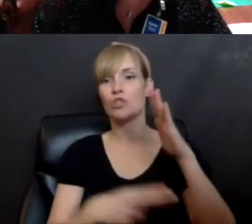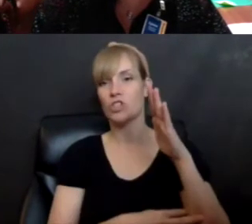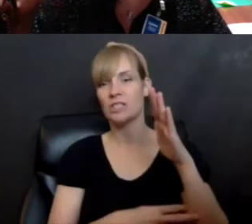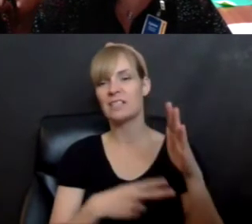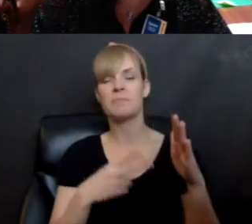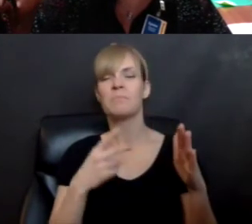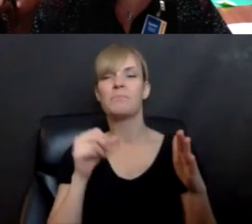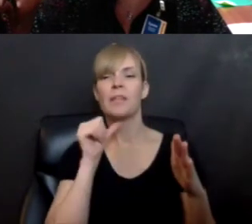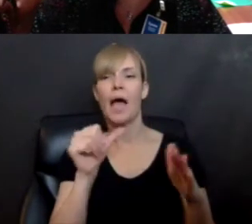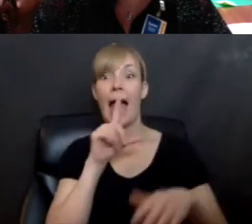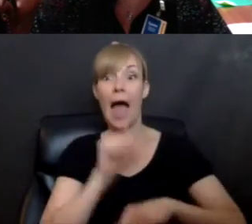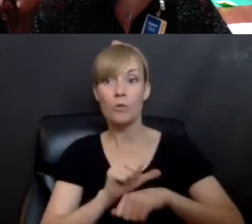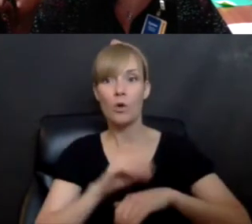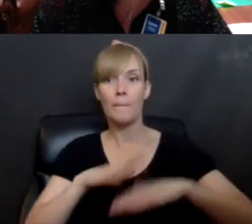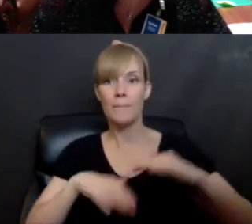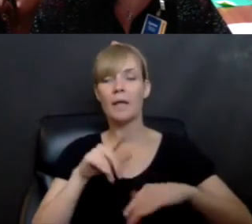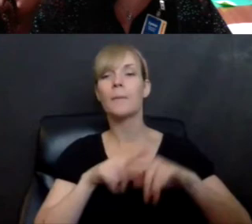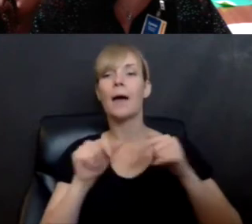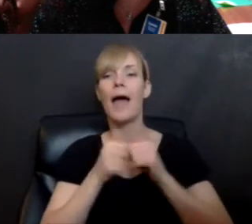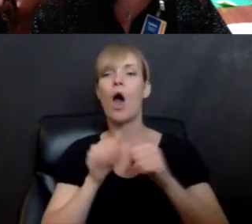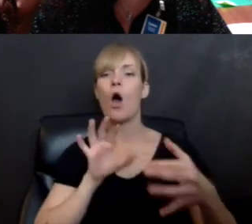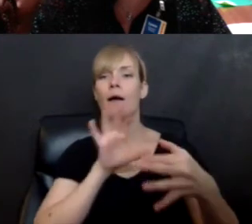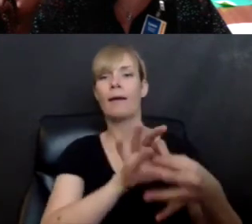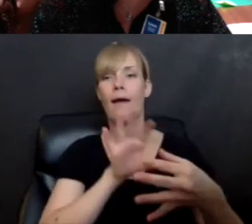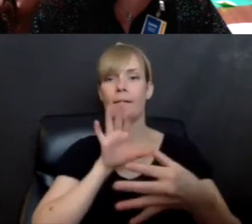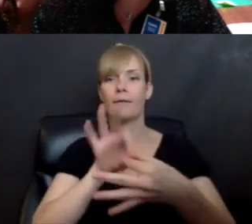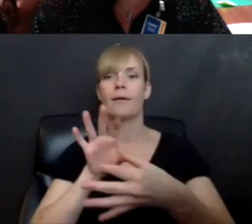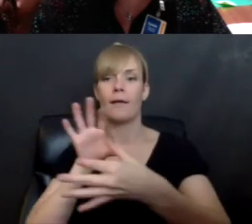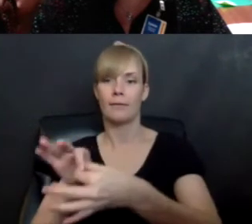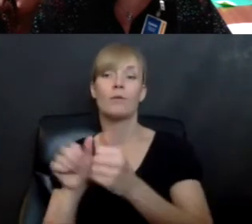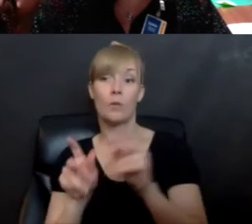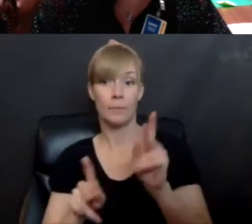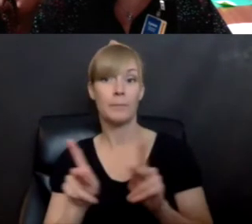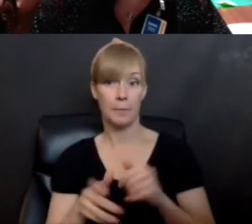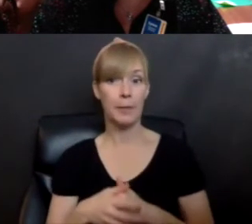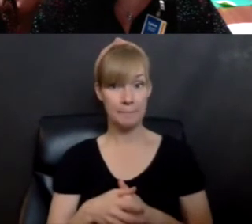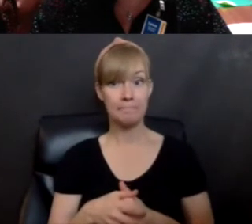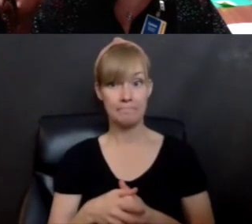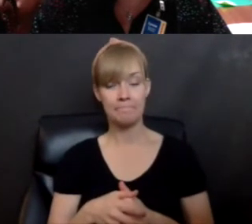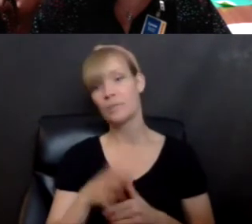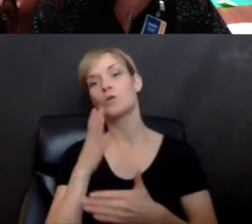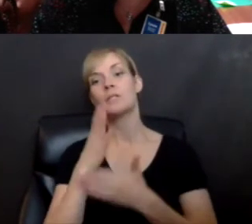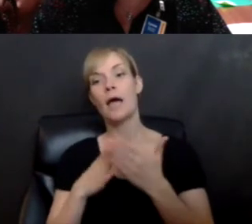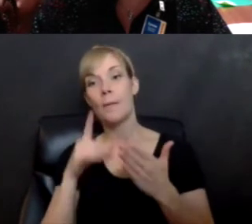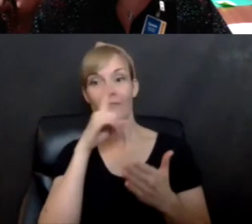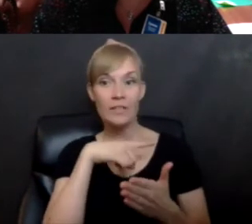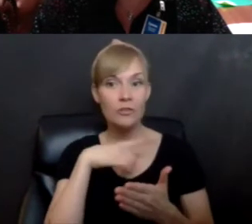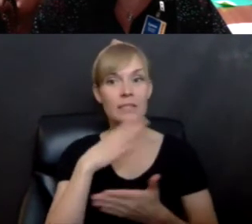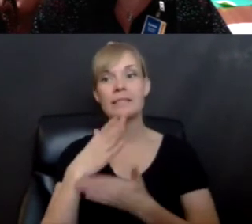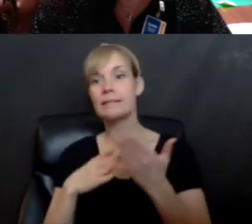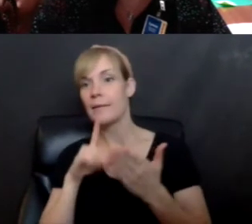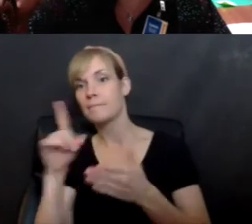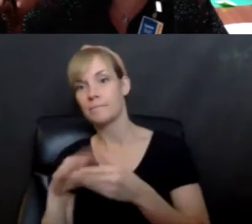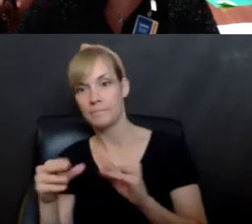figurative bridges, right? Reaching out to other people. So good question. So some fiction and some nonfiction. We have,